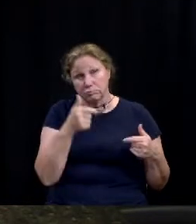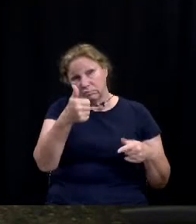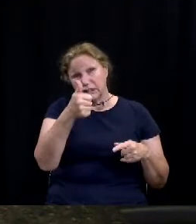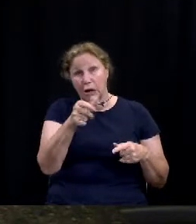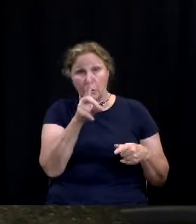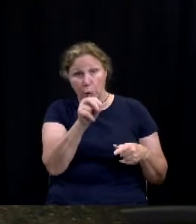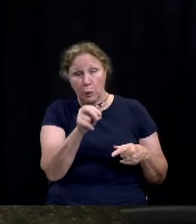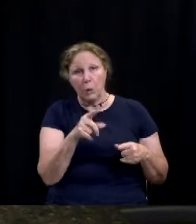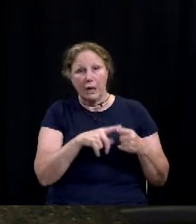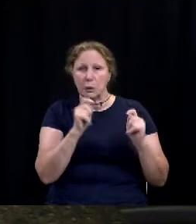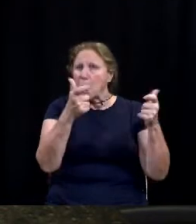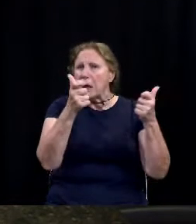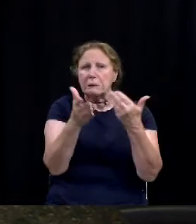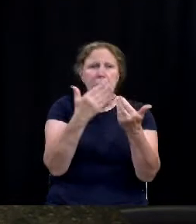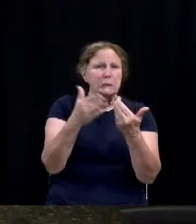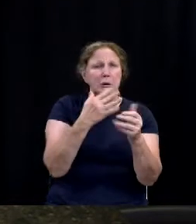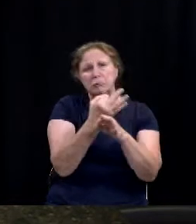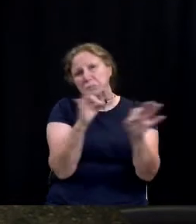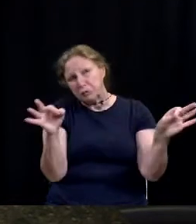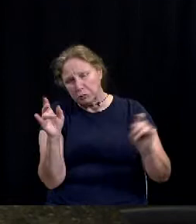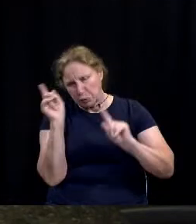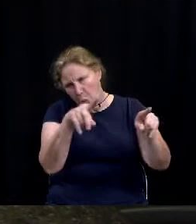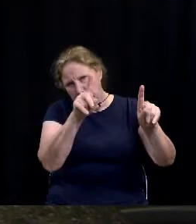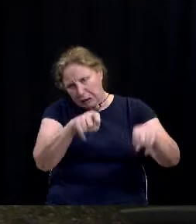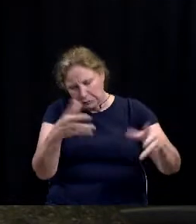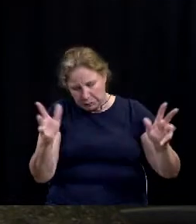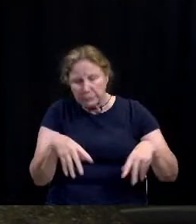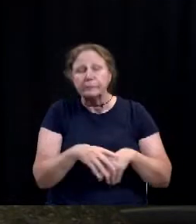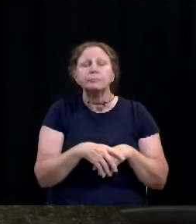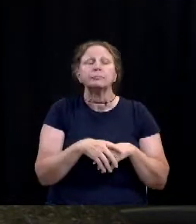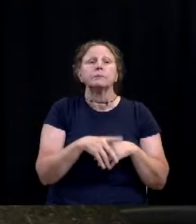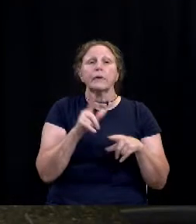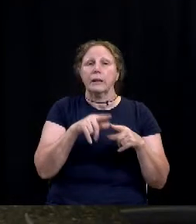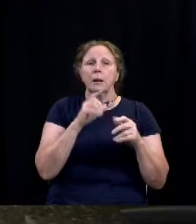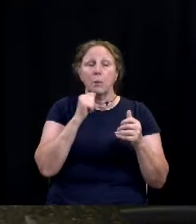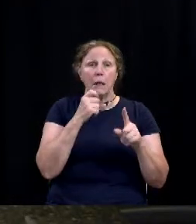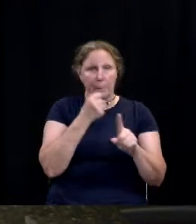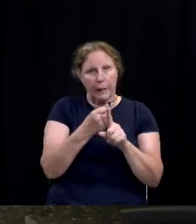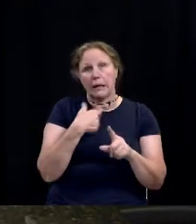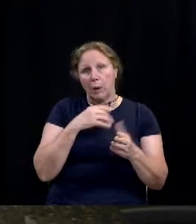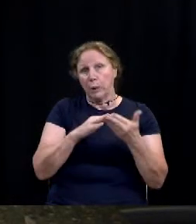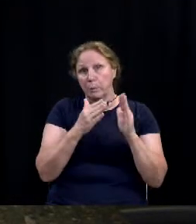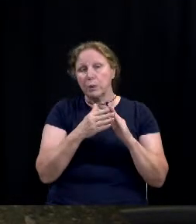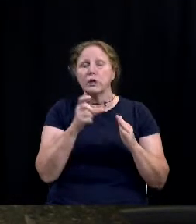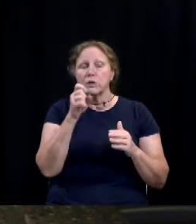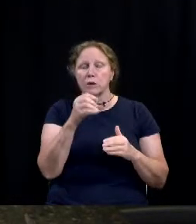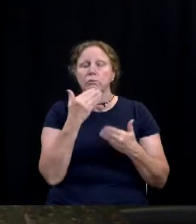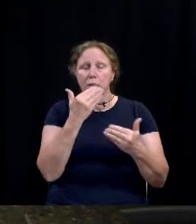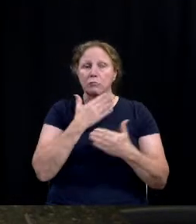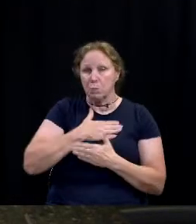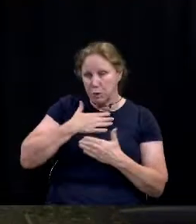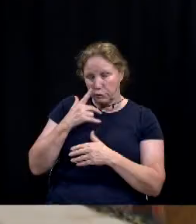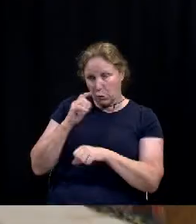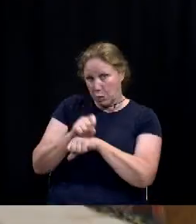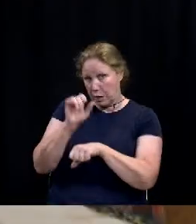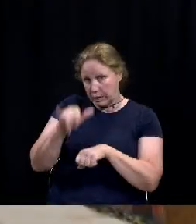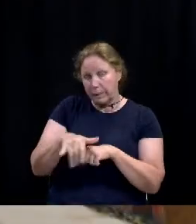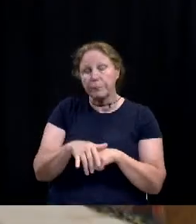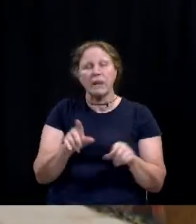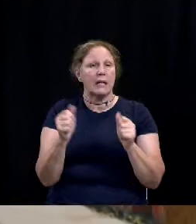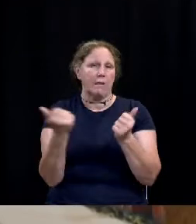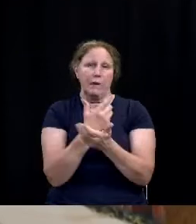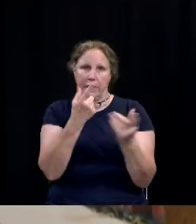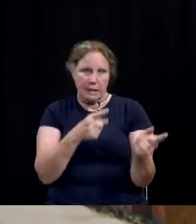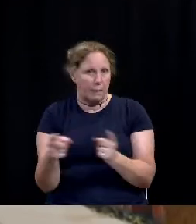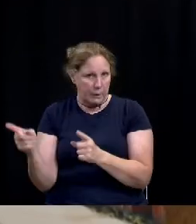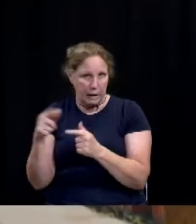and as they said, it's quick and easy and it's free to get tested. This can make a difference to our community, so I really appreciate the work on that. And everything else that's